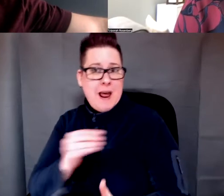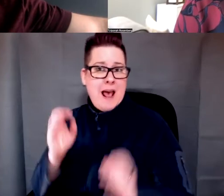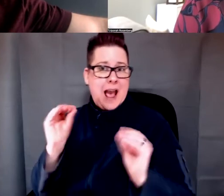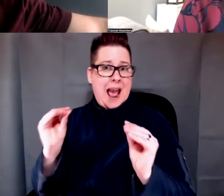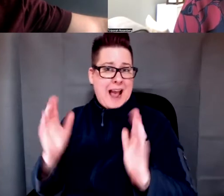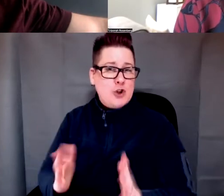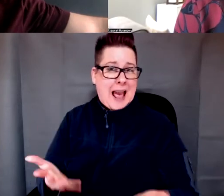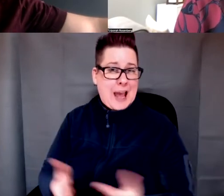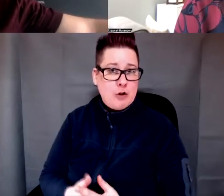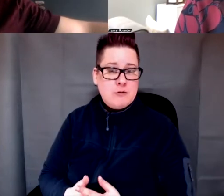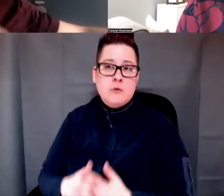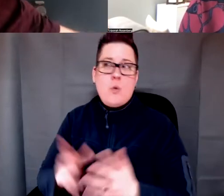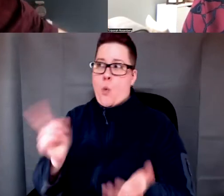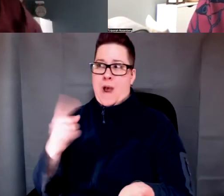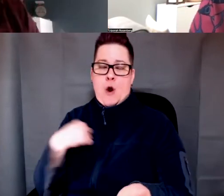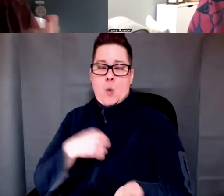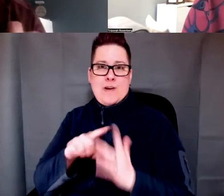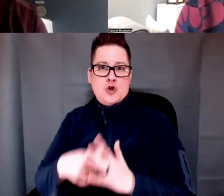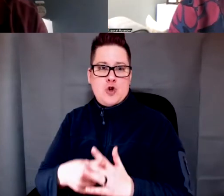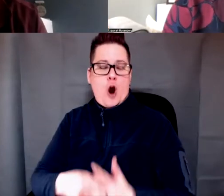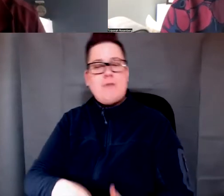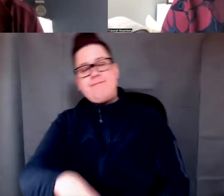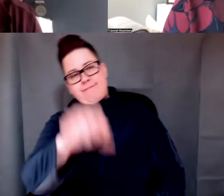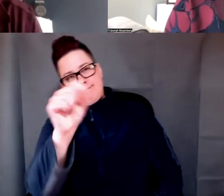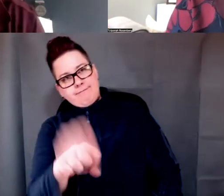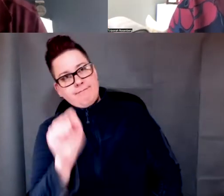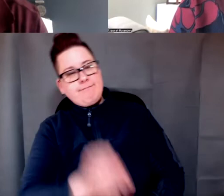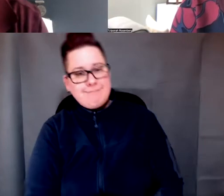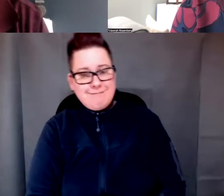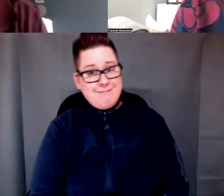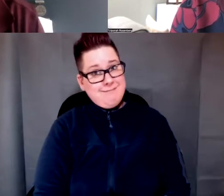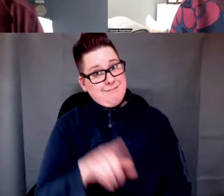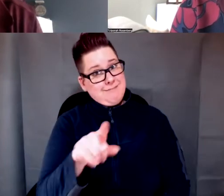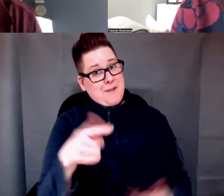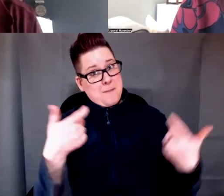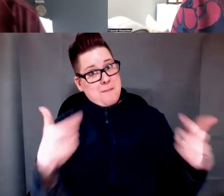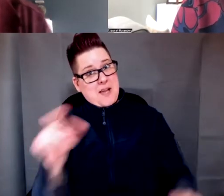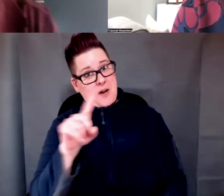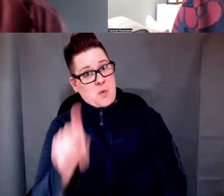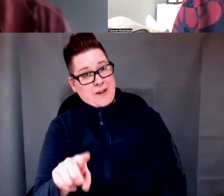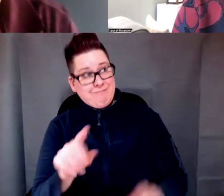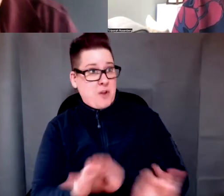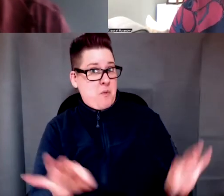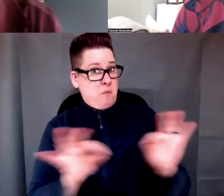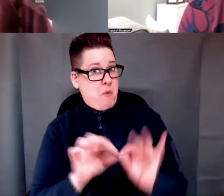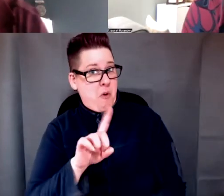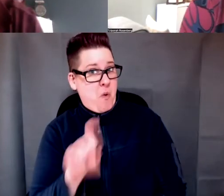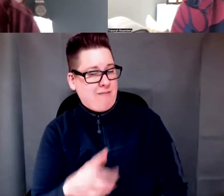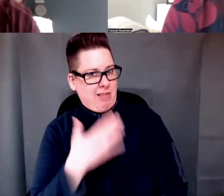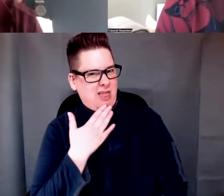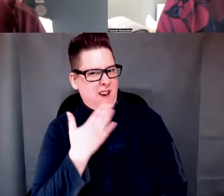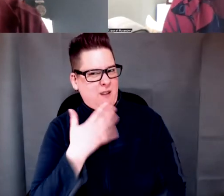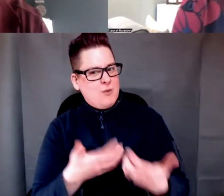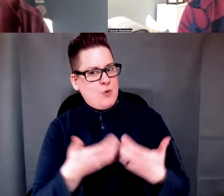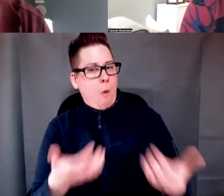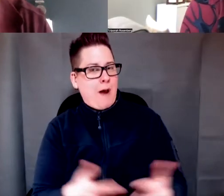audience about where to begin. Absolutely. It's a big question and very important question, but thank you so much. It's